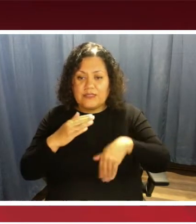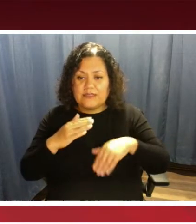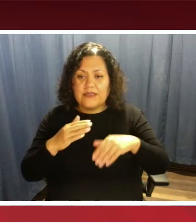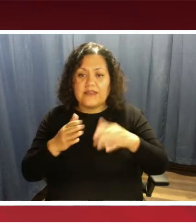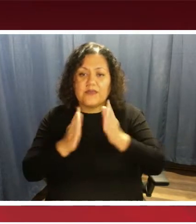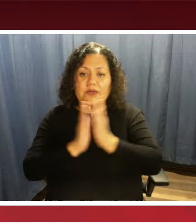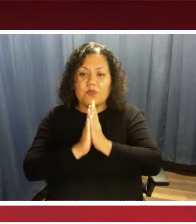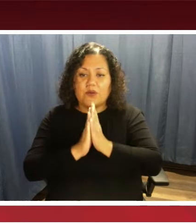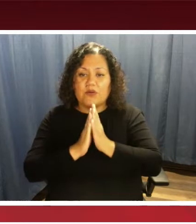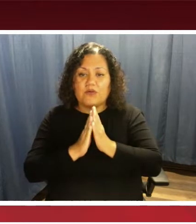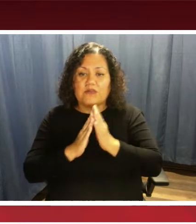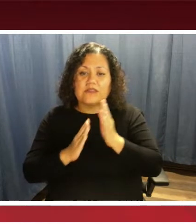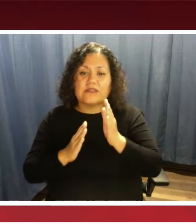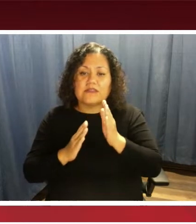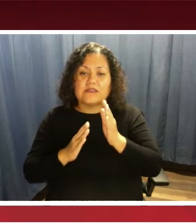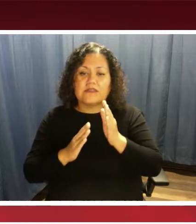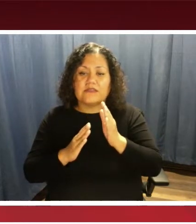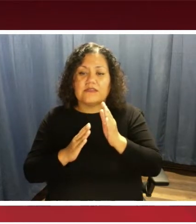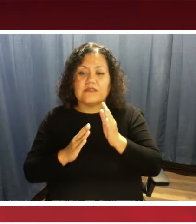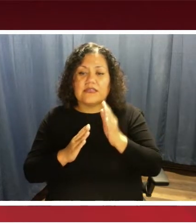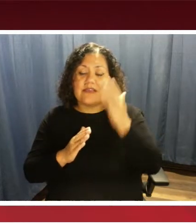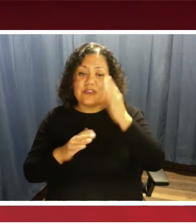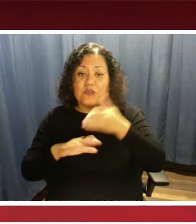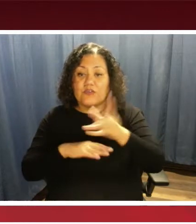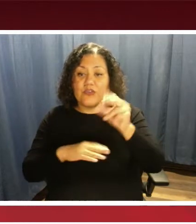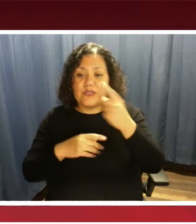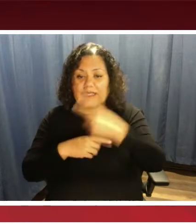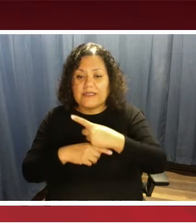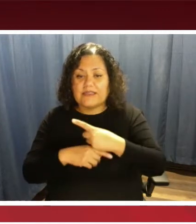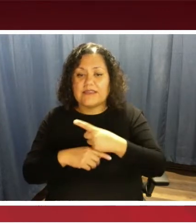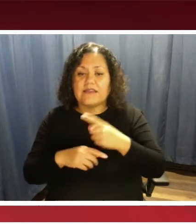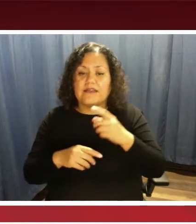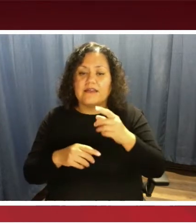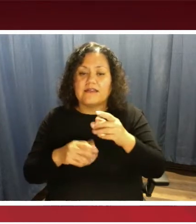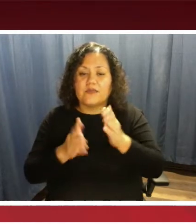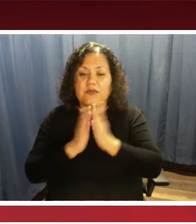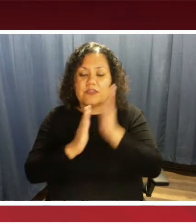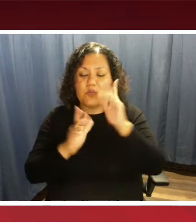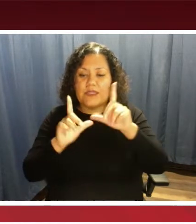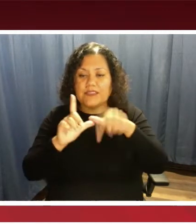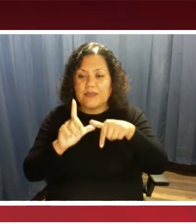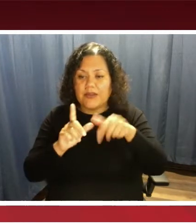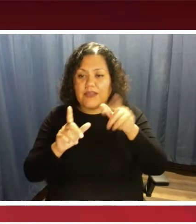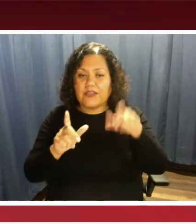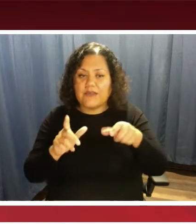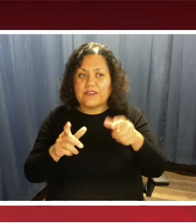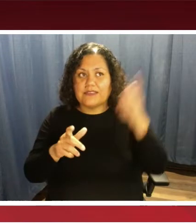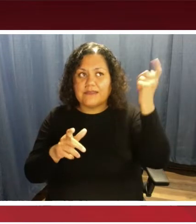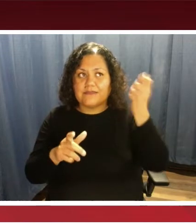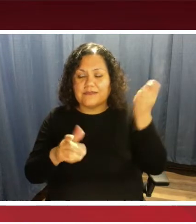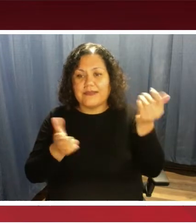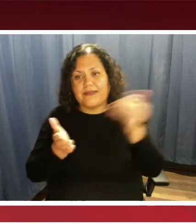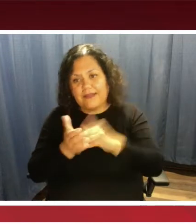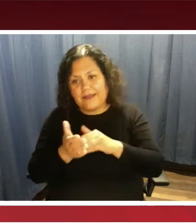customer must reapply for subscription service. Next slide, please.